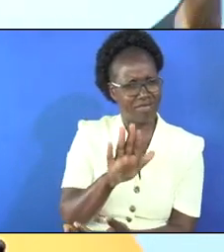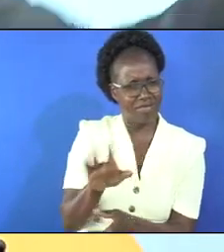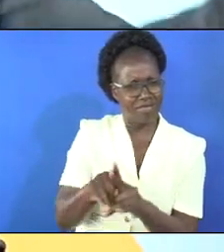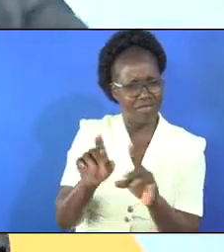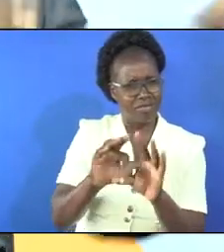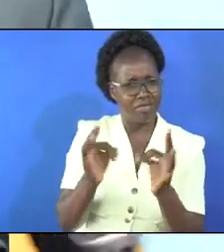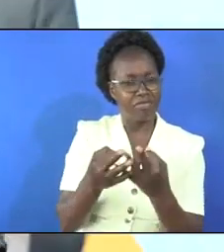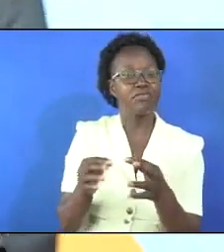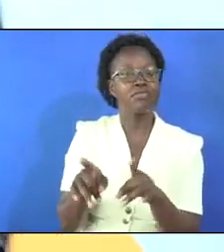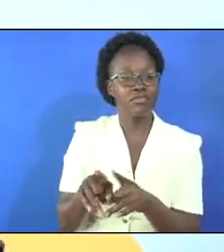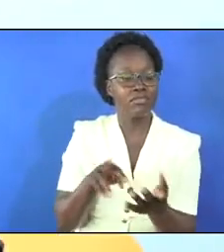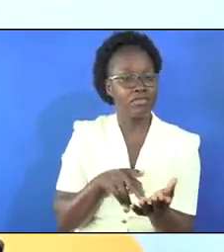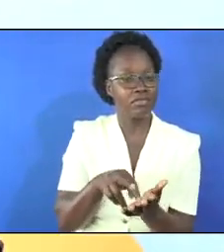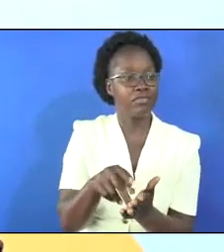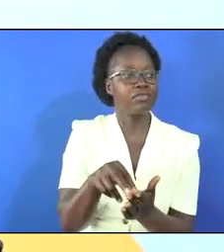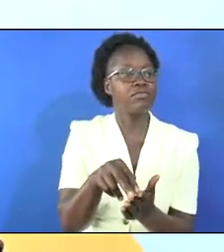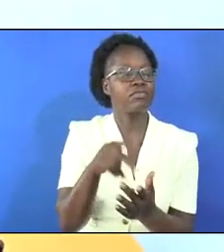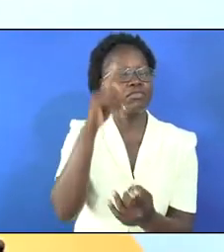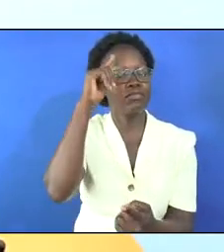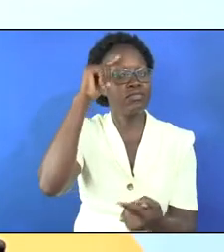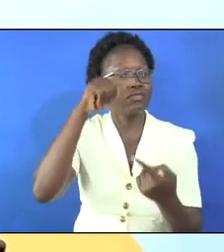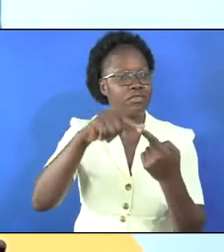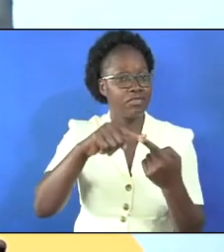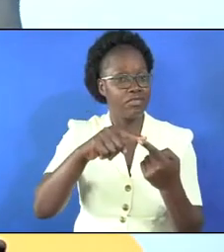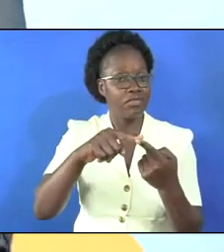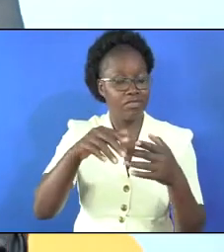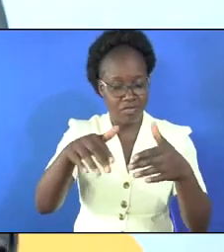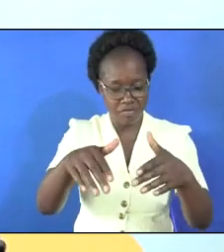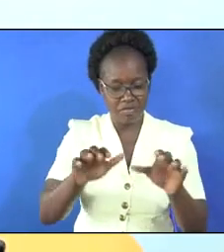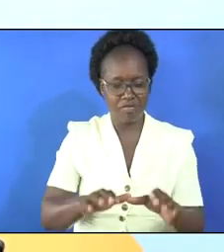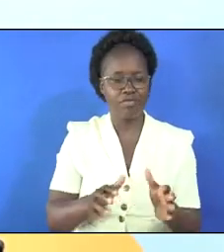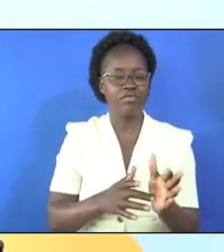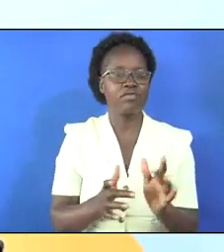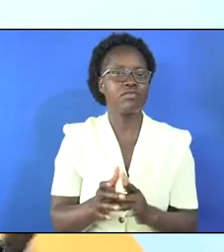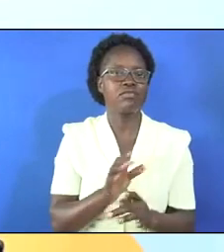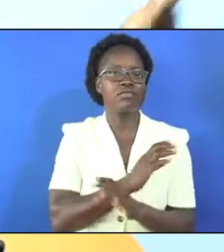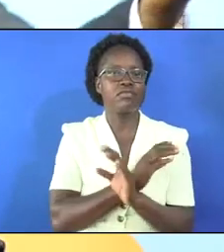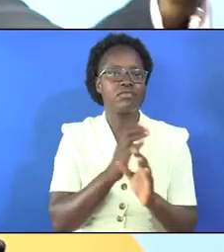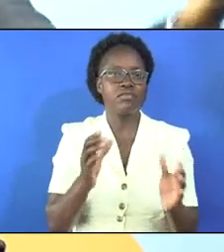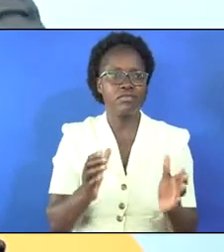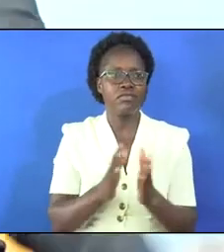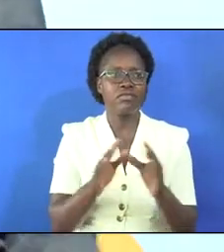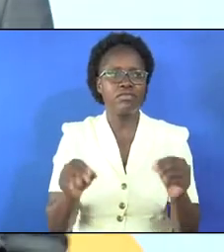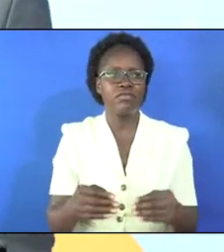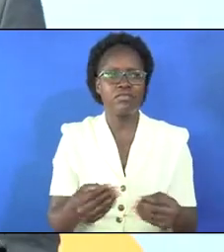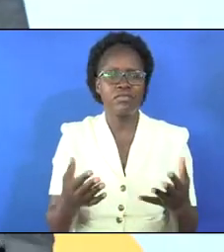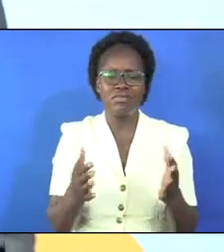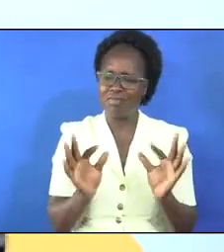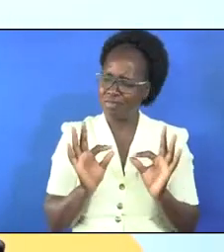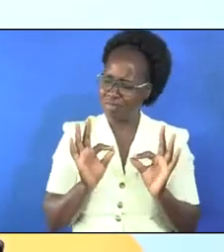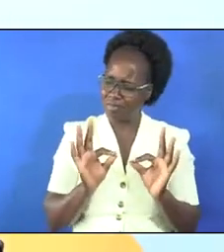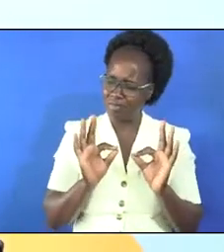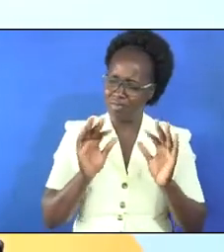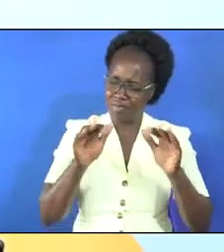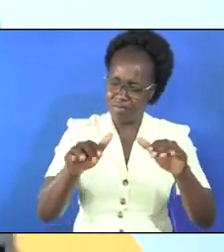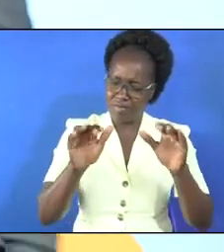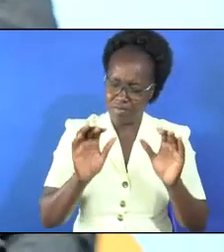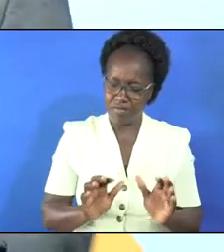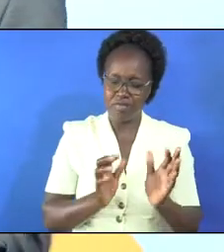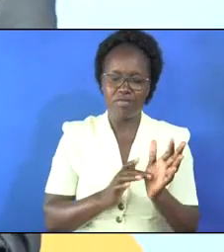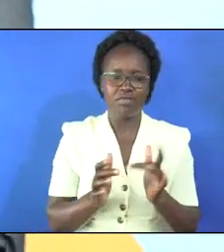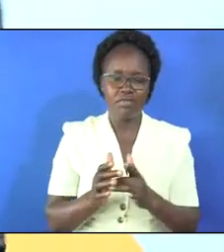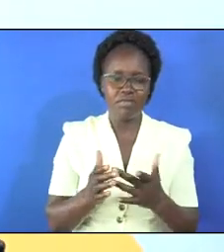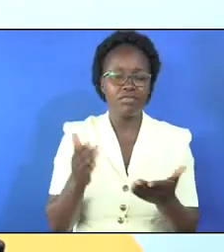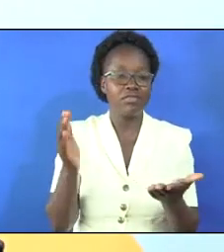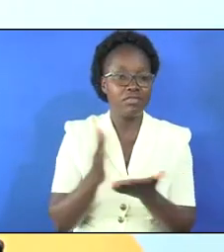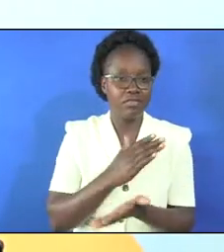family even as they were walking towards the tomb of jesus christ to give him a decent burial and the bible